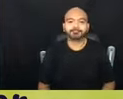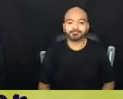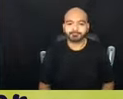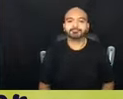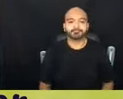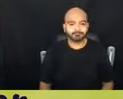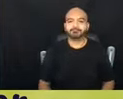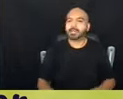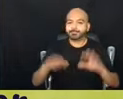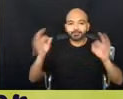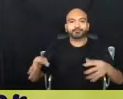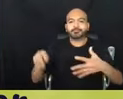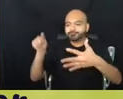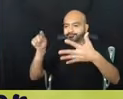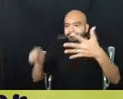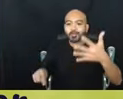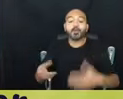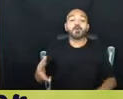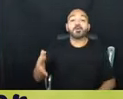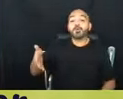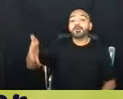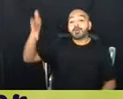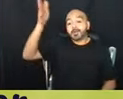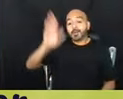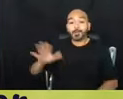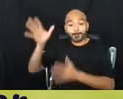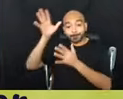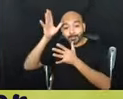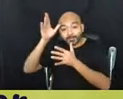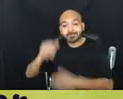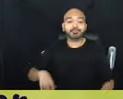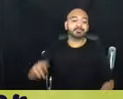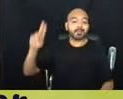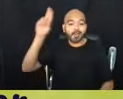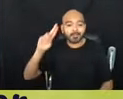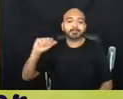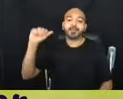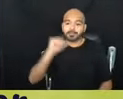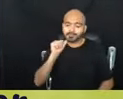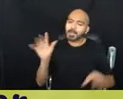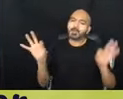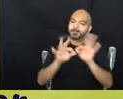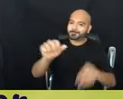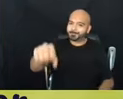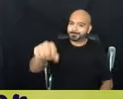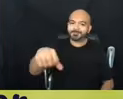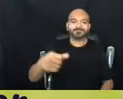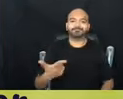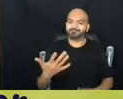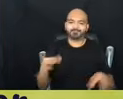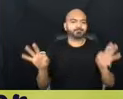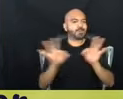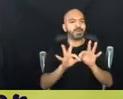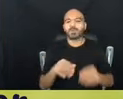Absolutely. God parents. Perfect. Aunties and uncles. So important. So important.